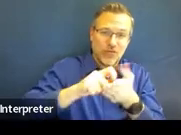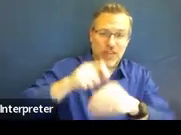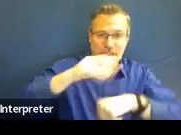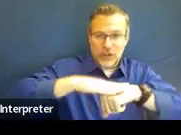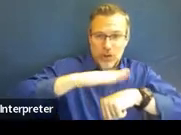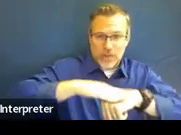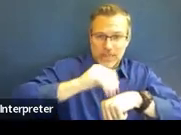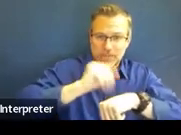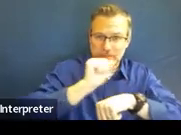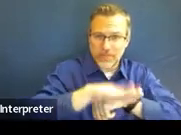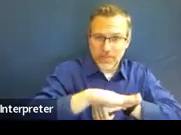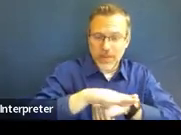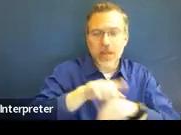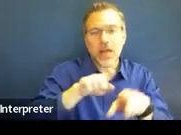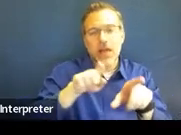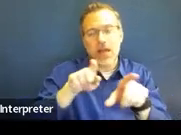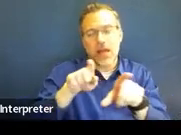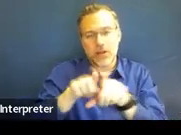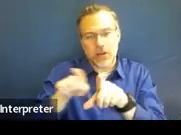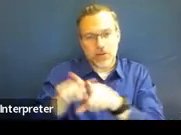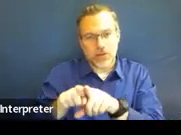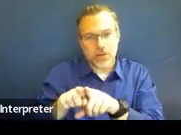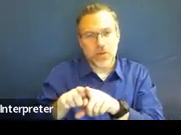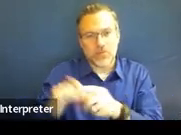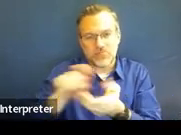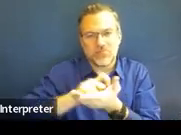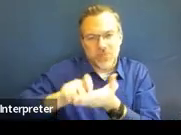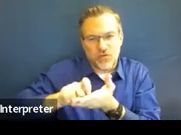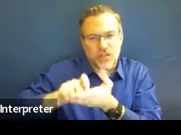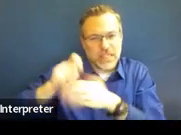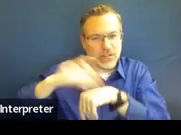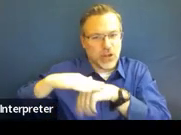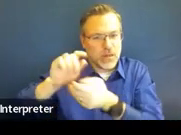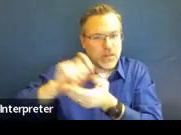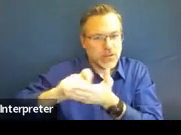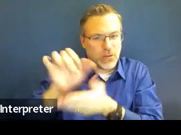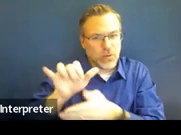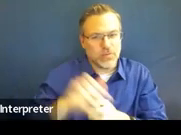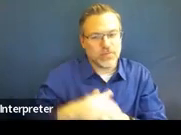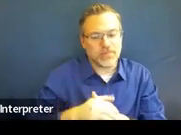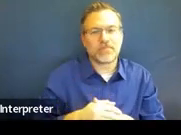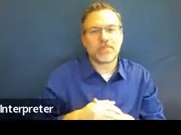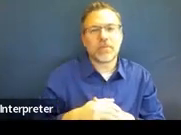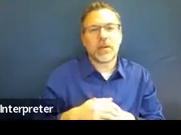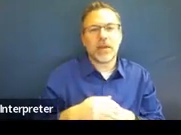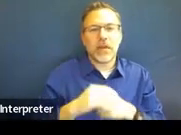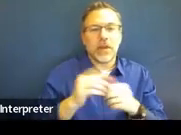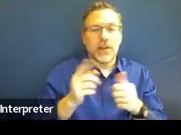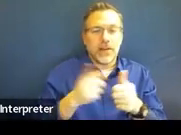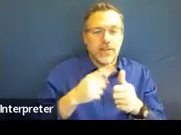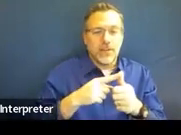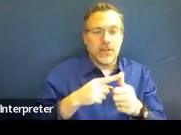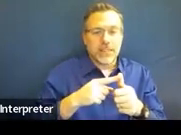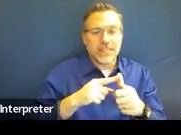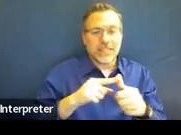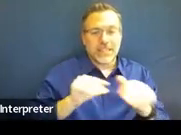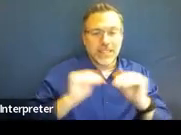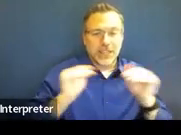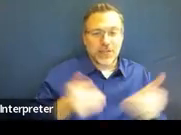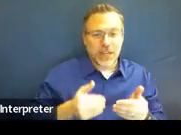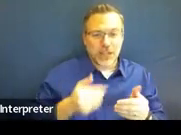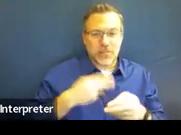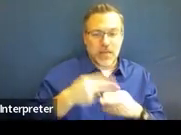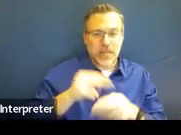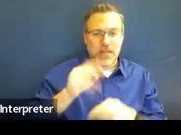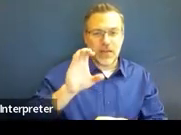but we throw in the advanced written notice just for some fun. All right, let's start off with introductions of our team. My name is